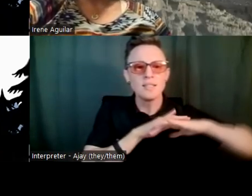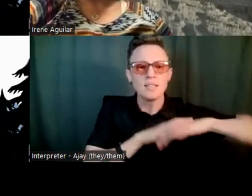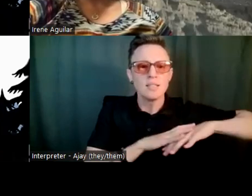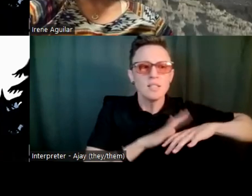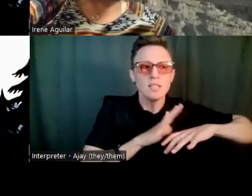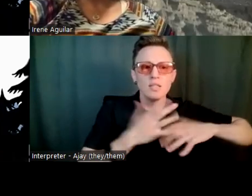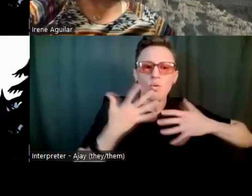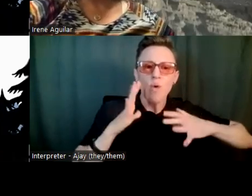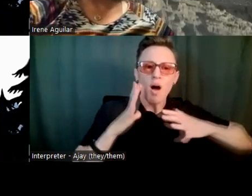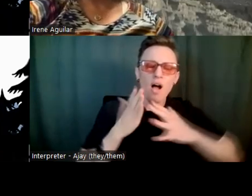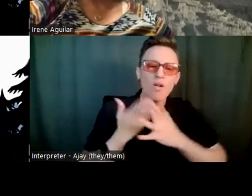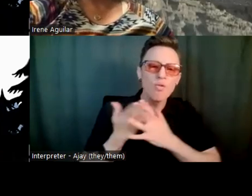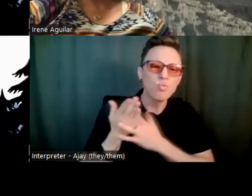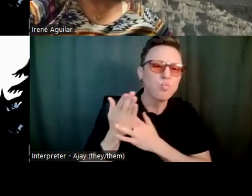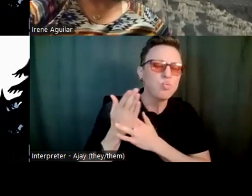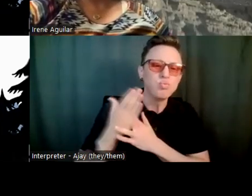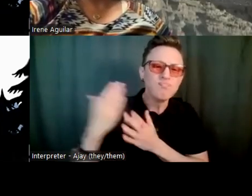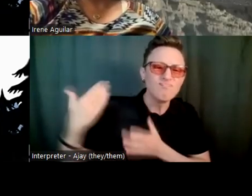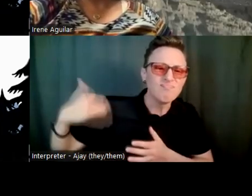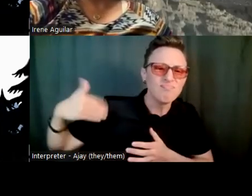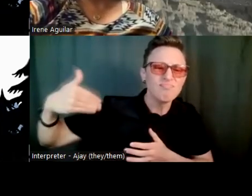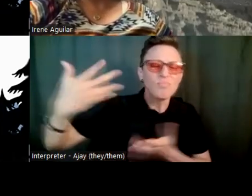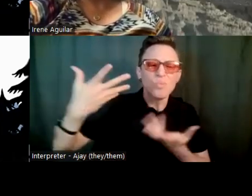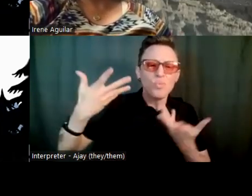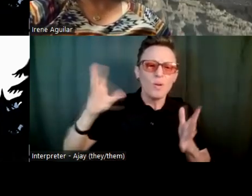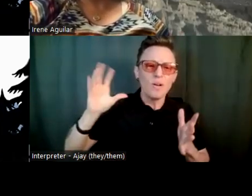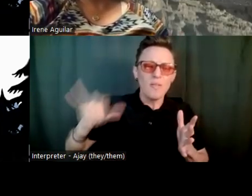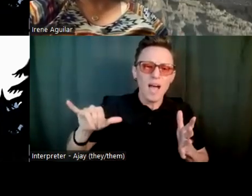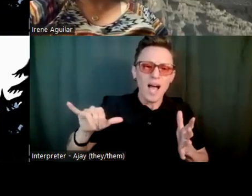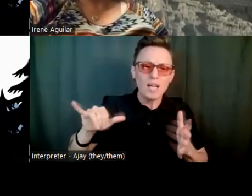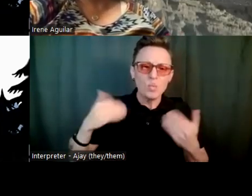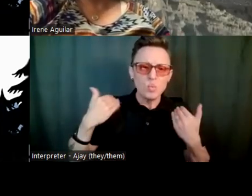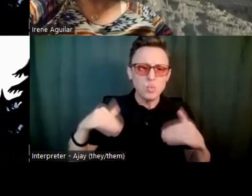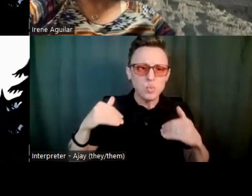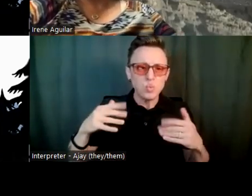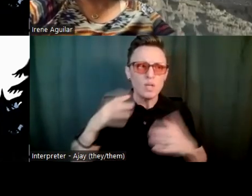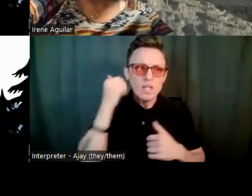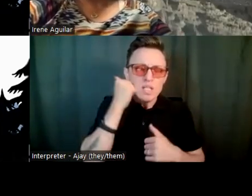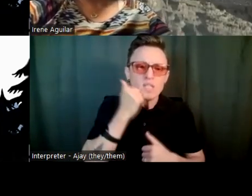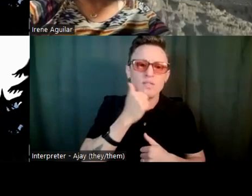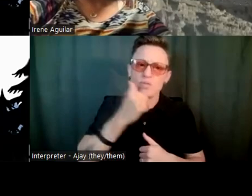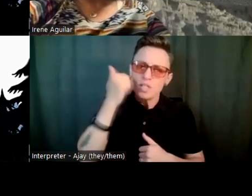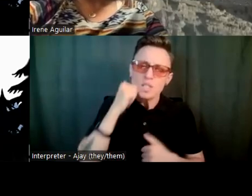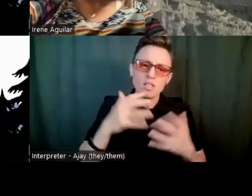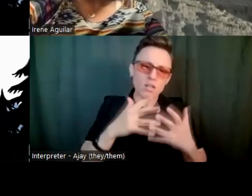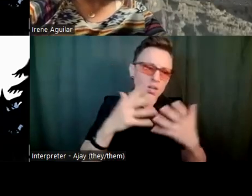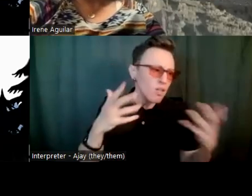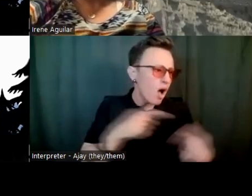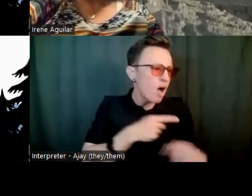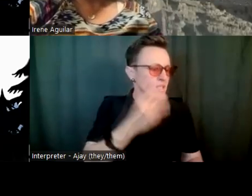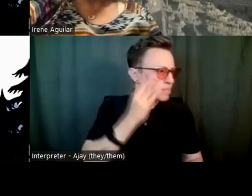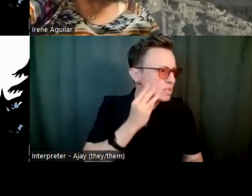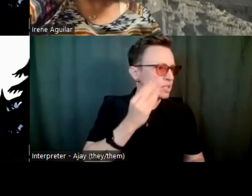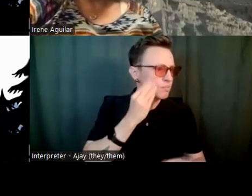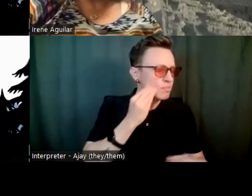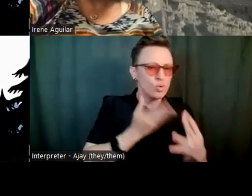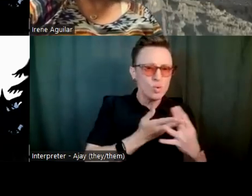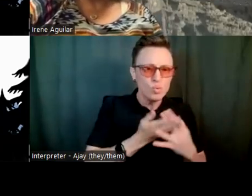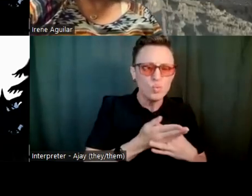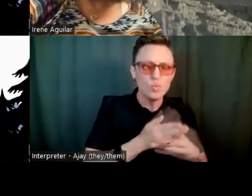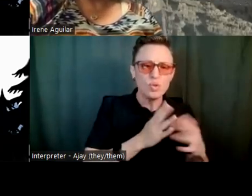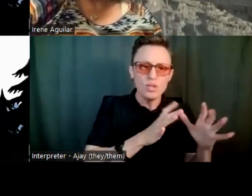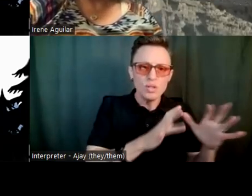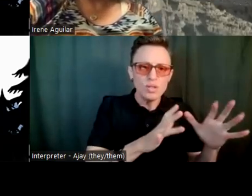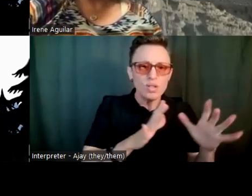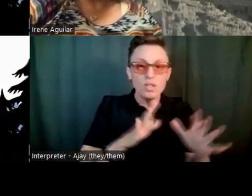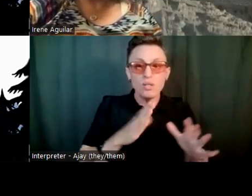to have to go through so much all the time. And because it is a lot for him every single day. And, you know, there are days when there are good days and